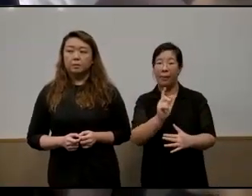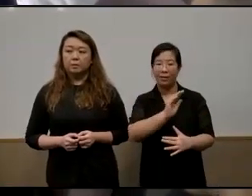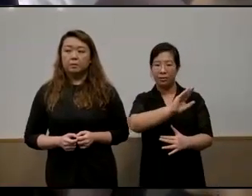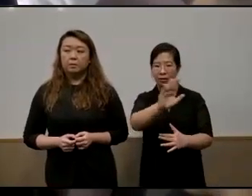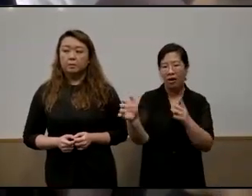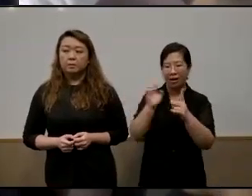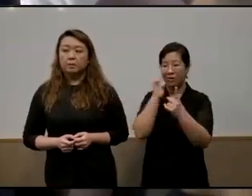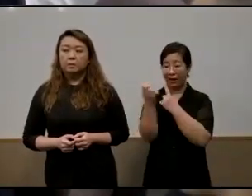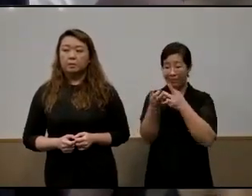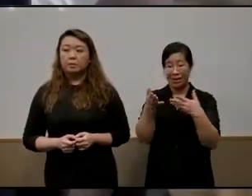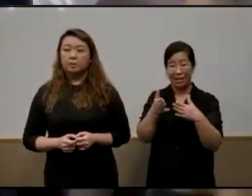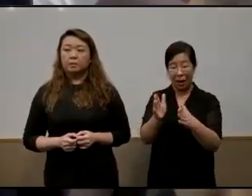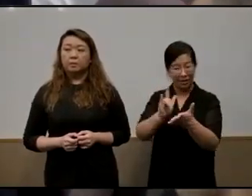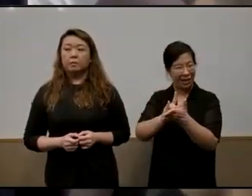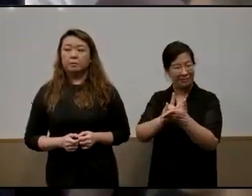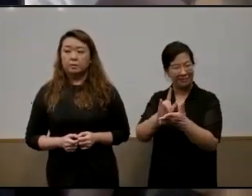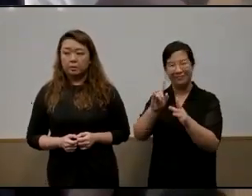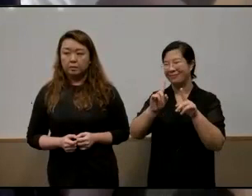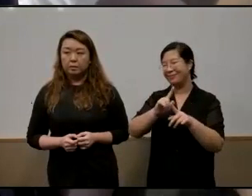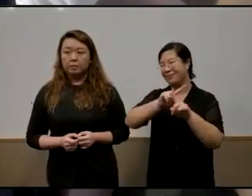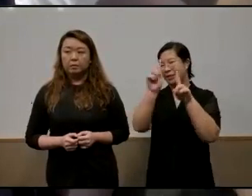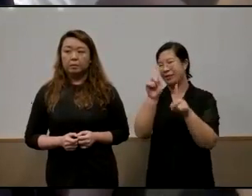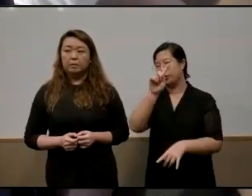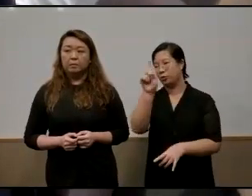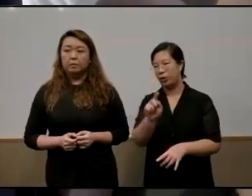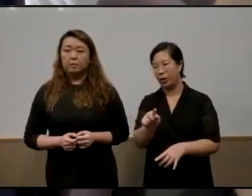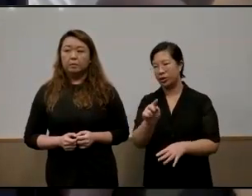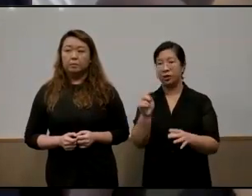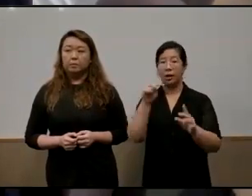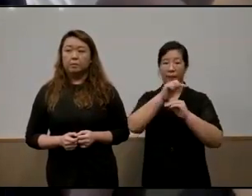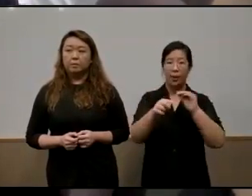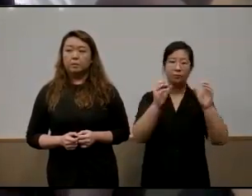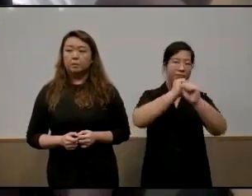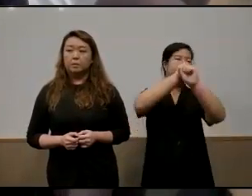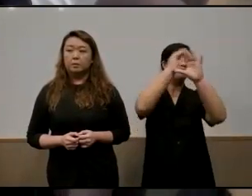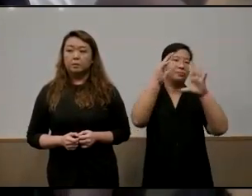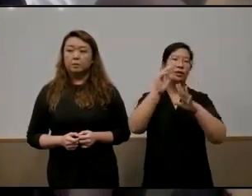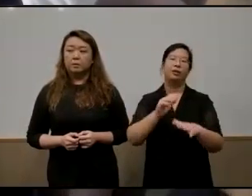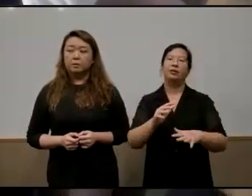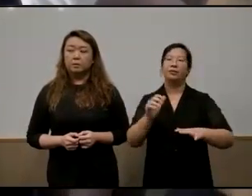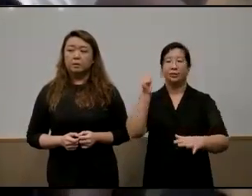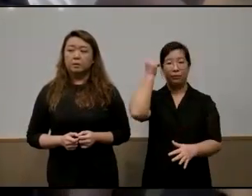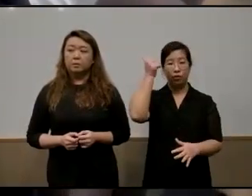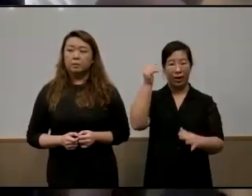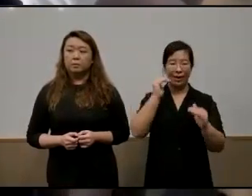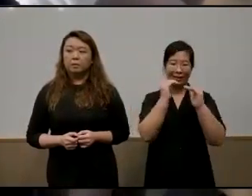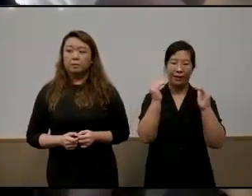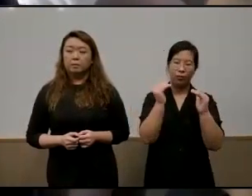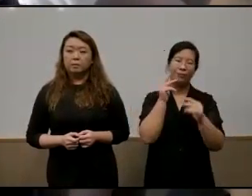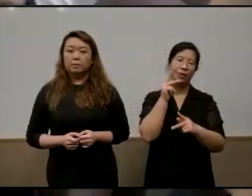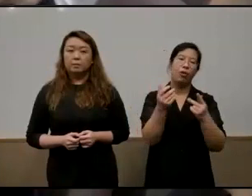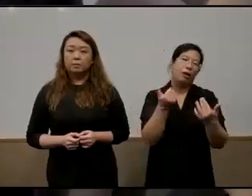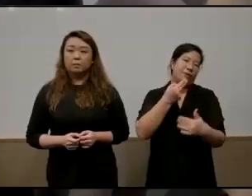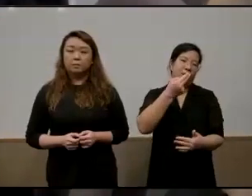actually actualize is a different question around the aspirations question um at an abstract level they had very high aspirations